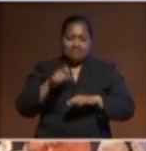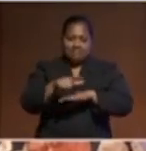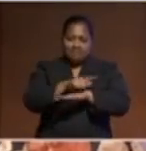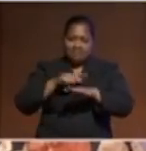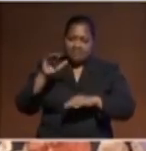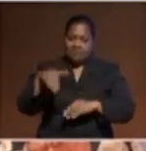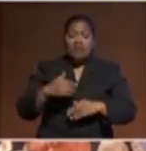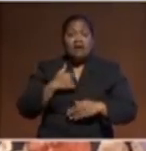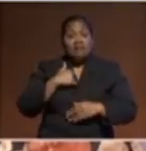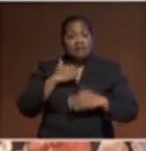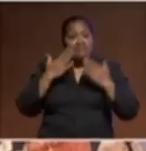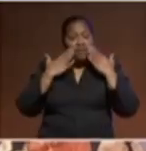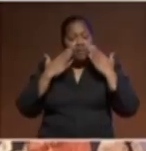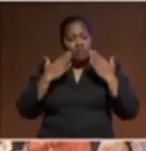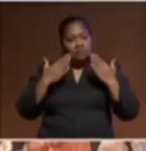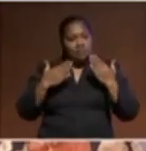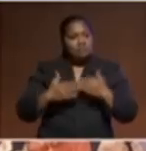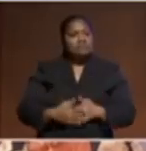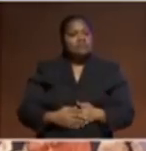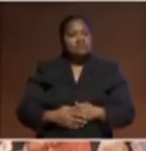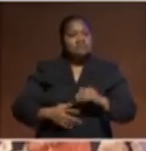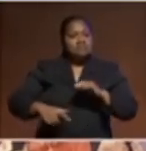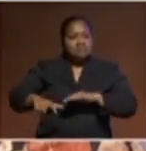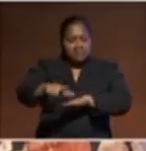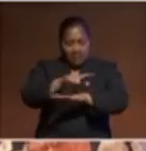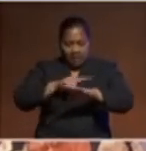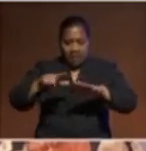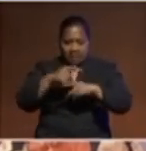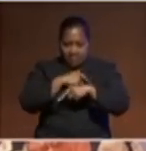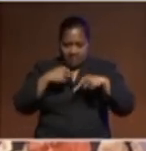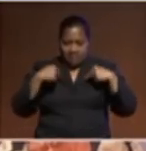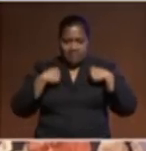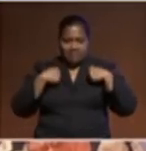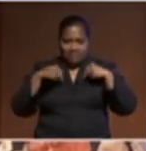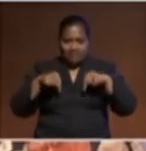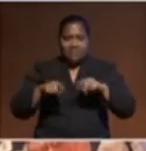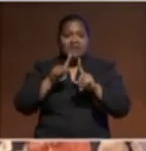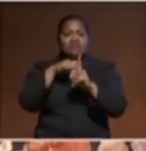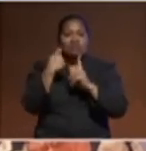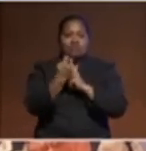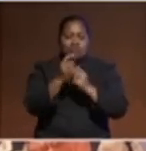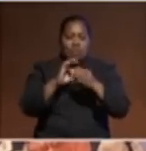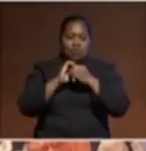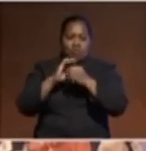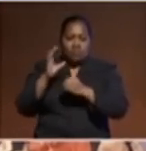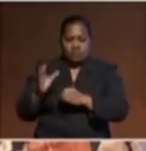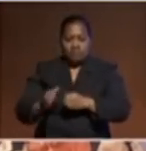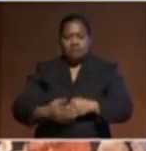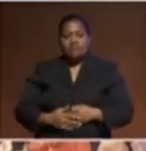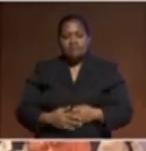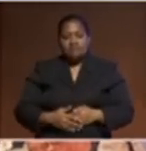I acknowledge the land on which we are here and the traditional owners. I acknowledge